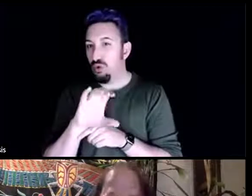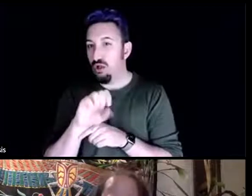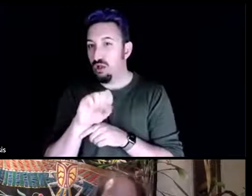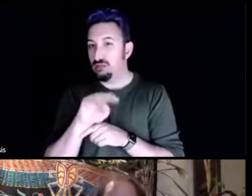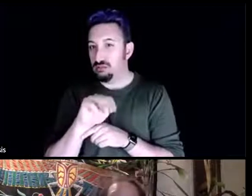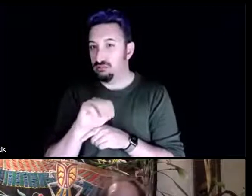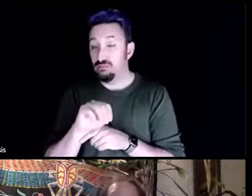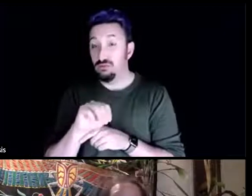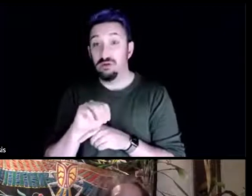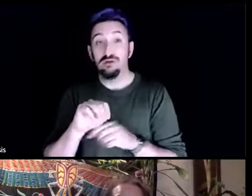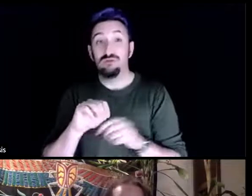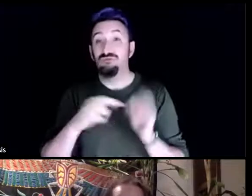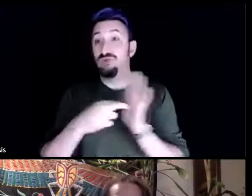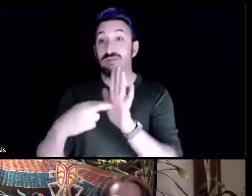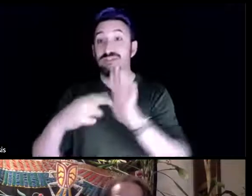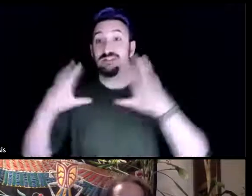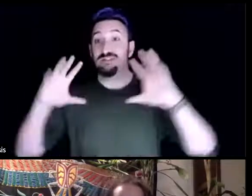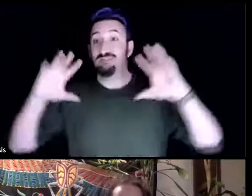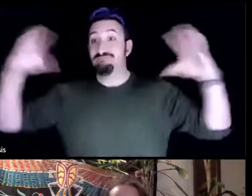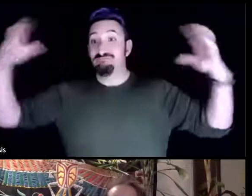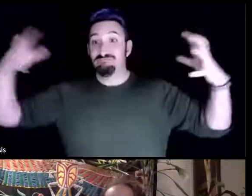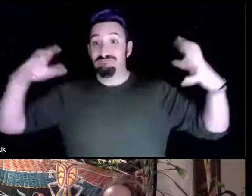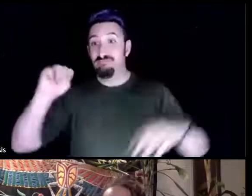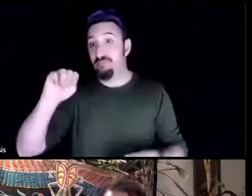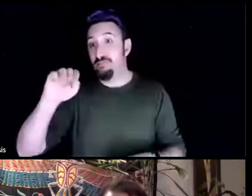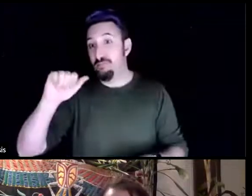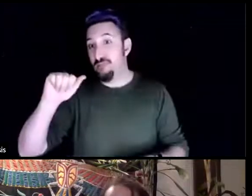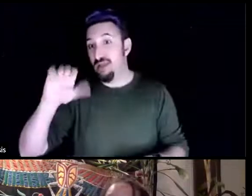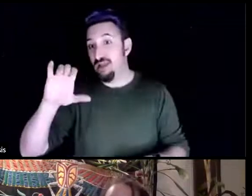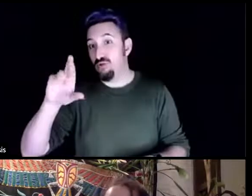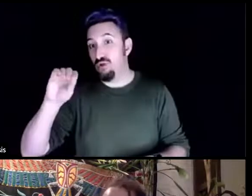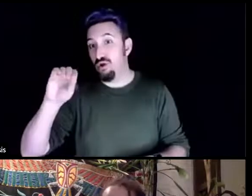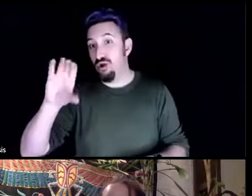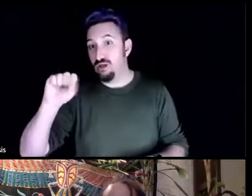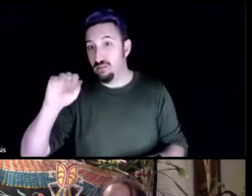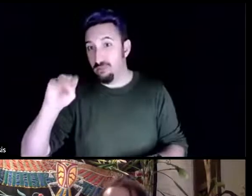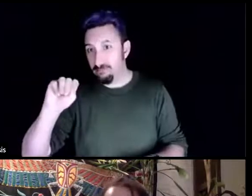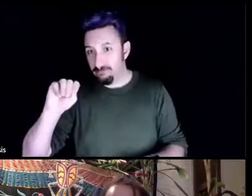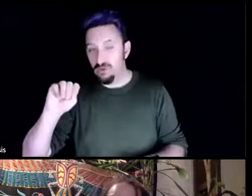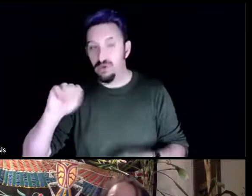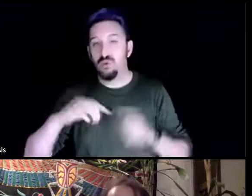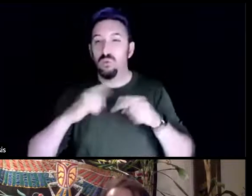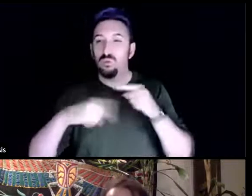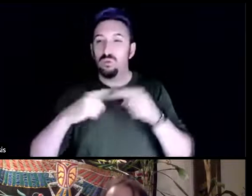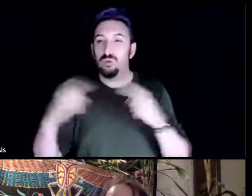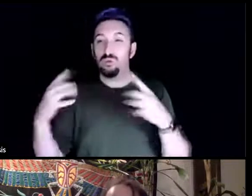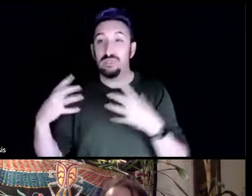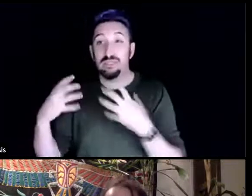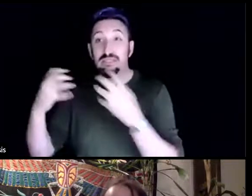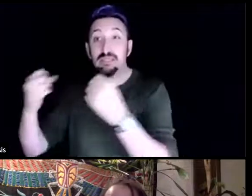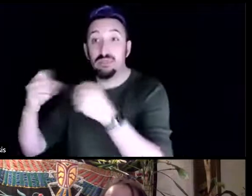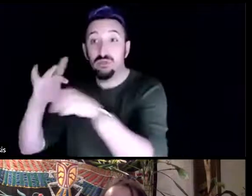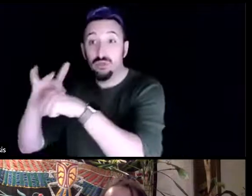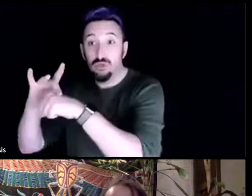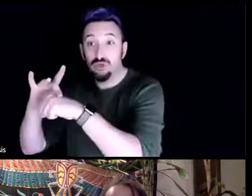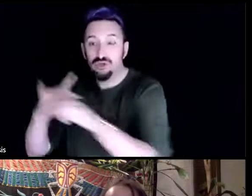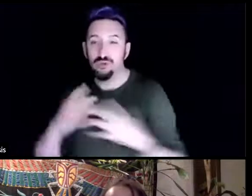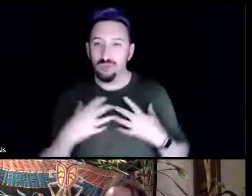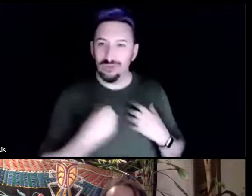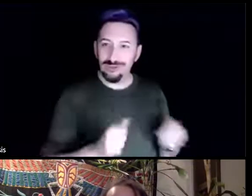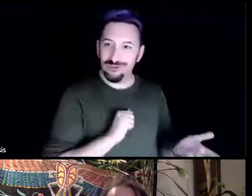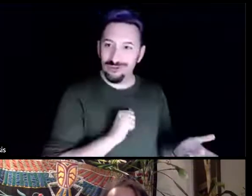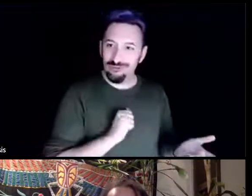uh as mentioned before is like when we heal our earth we heal ourselves and vice versa we're working on it together and we have a phrase